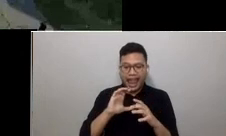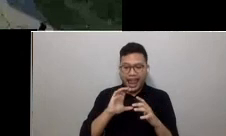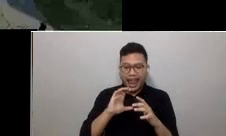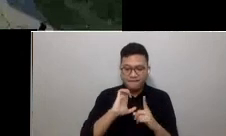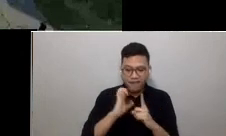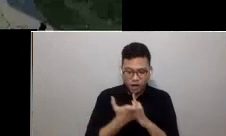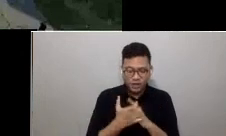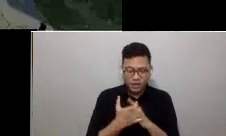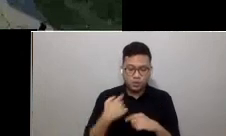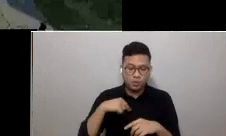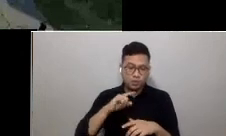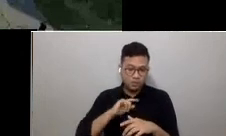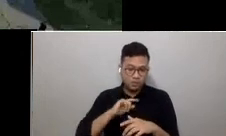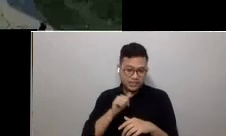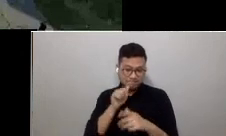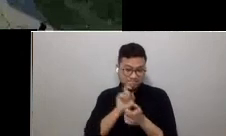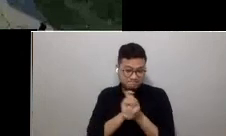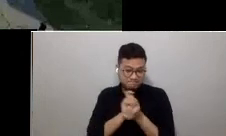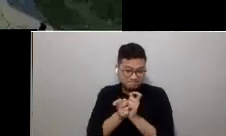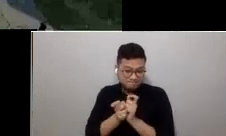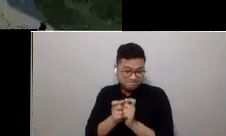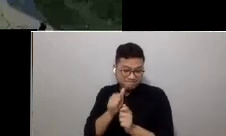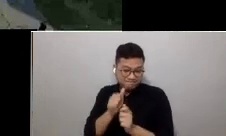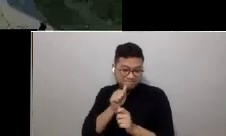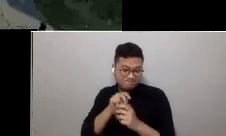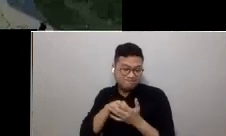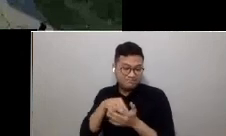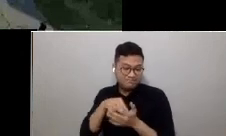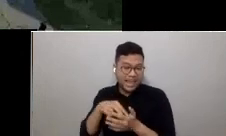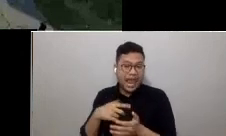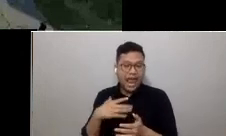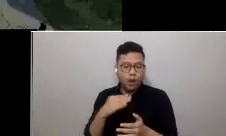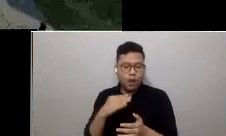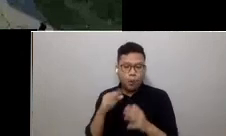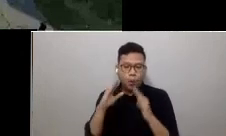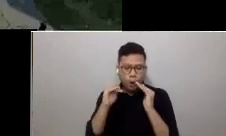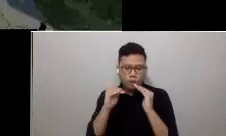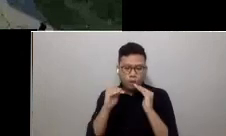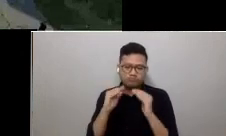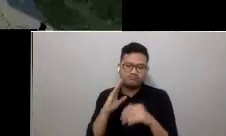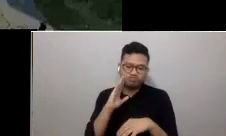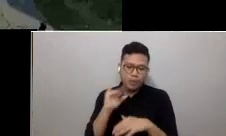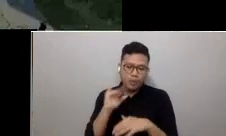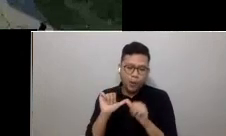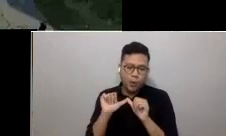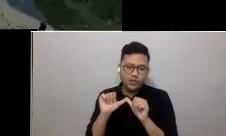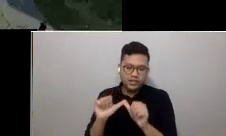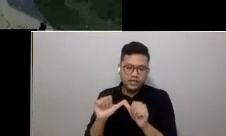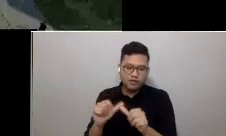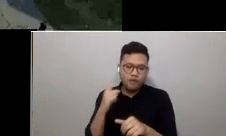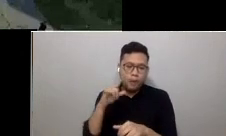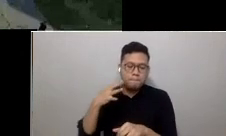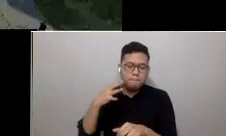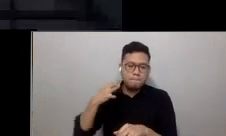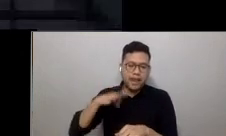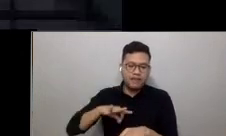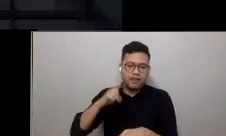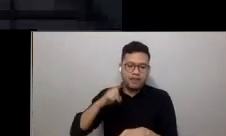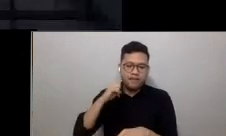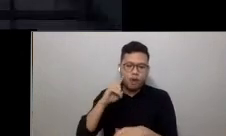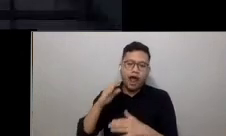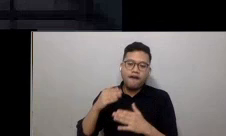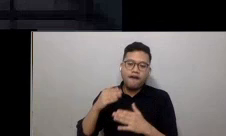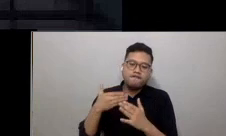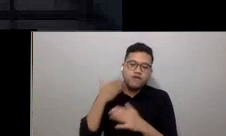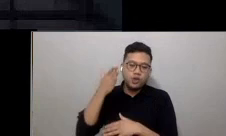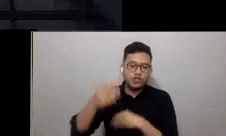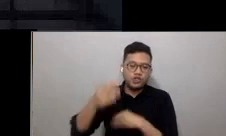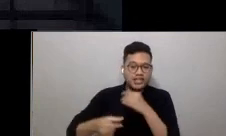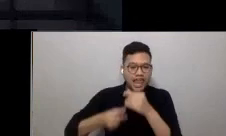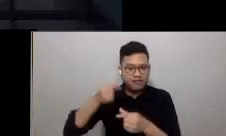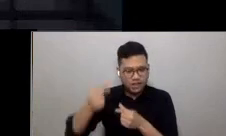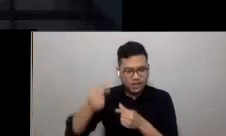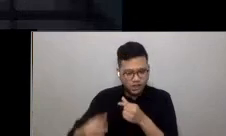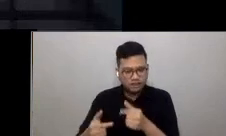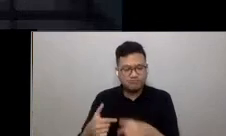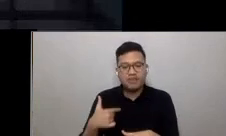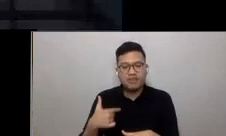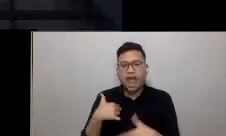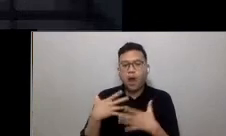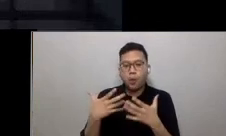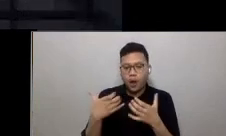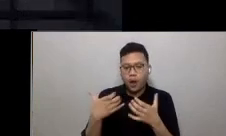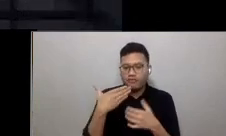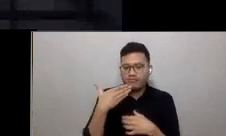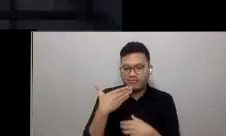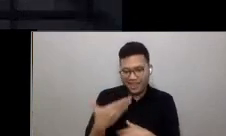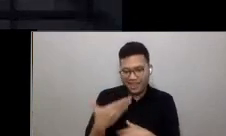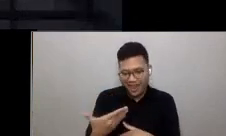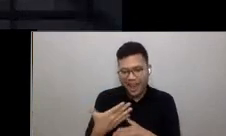and resilient and it is with hope that they will continue to be so for the benefit of our future generations. I would like to thank